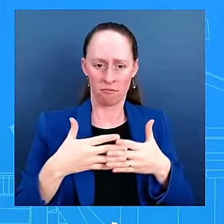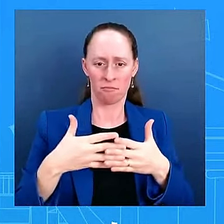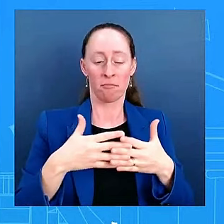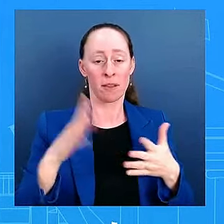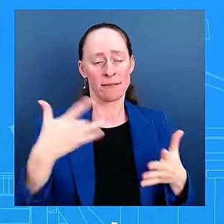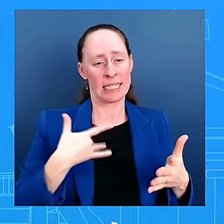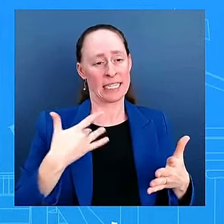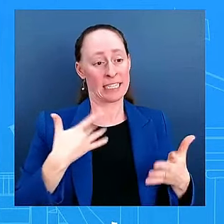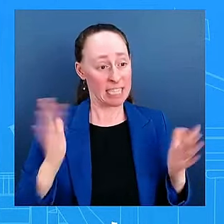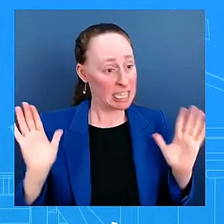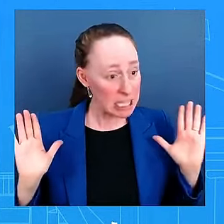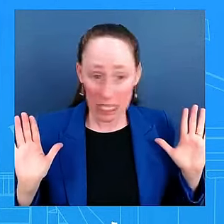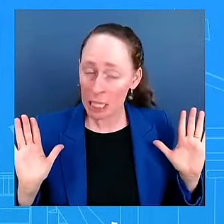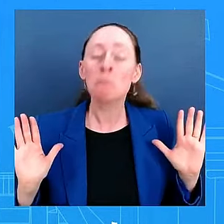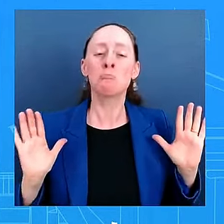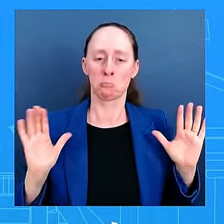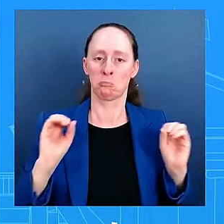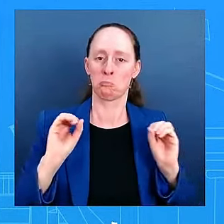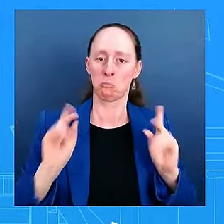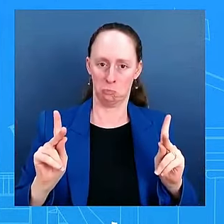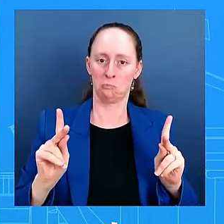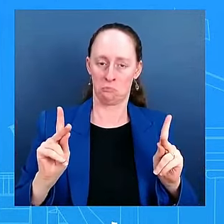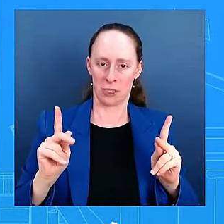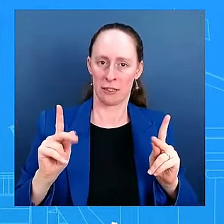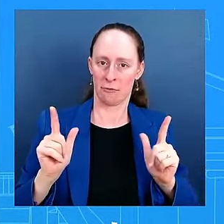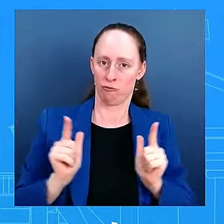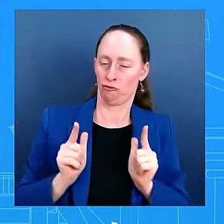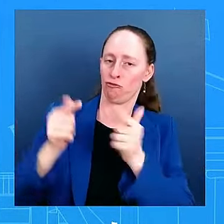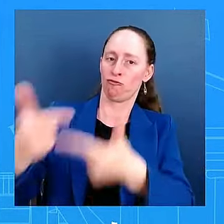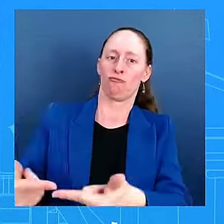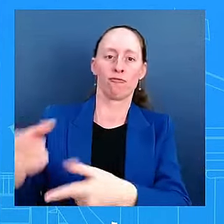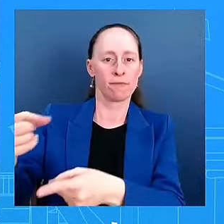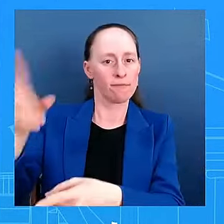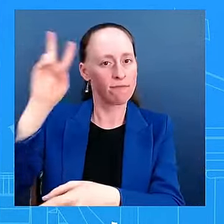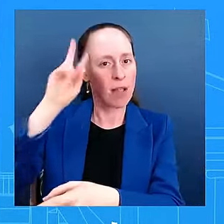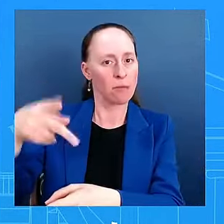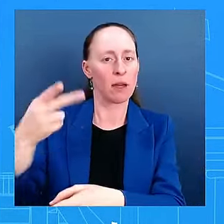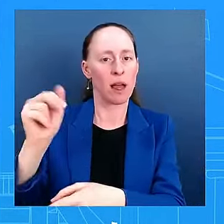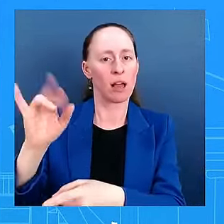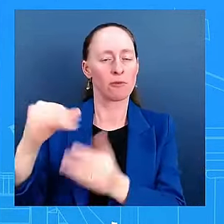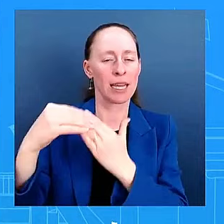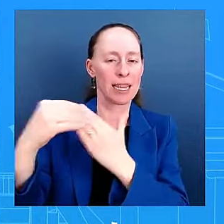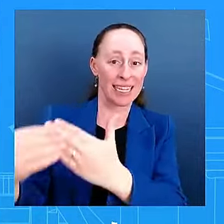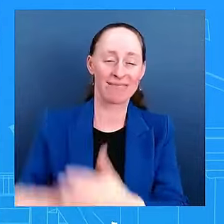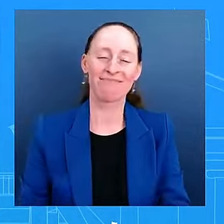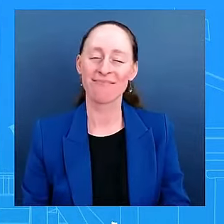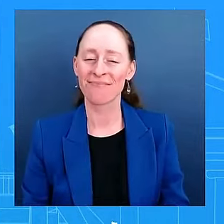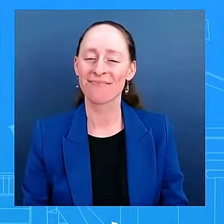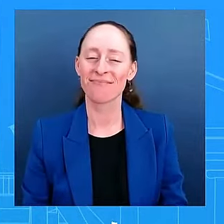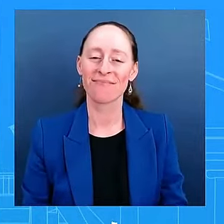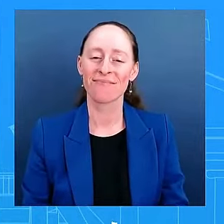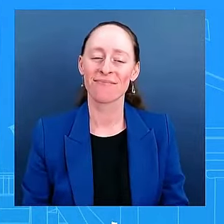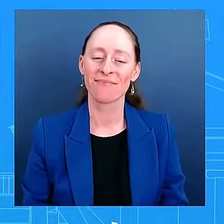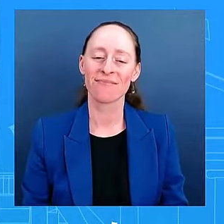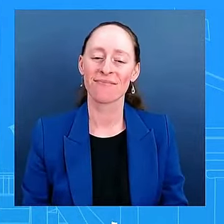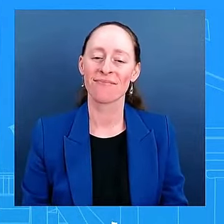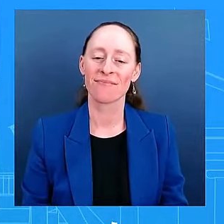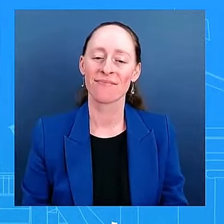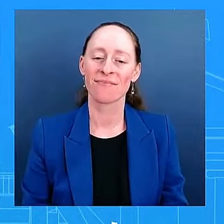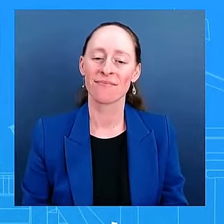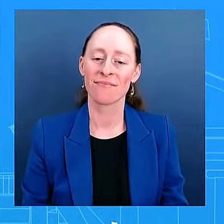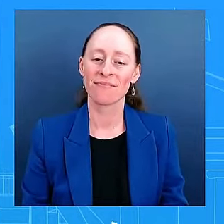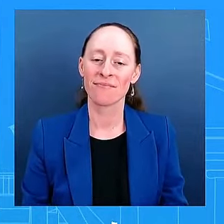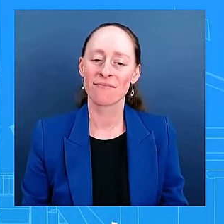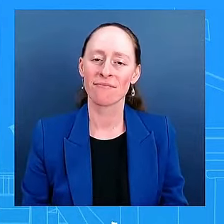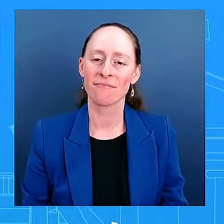in that moment, in that time. One last one for me. I'm sure my colleagues have a few back there. But hasn't entered office. said he went around